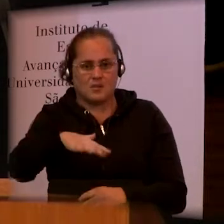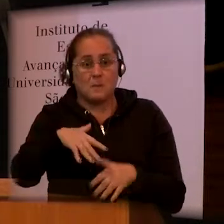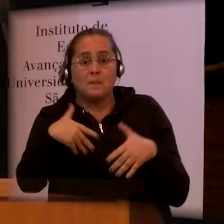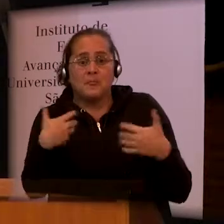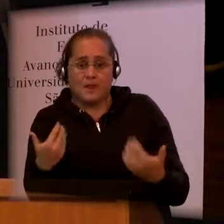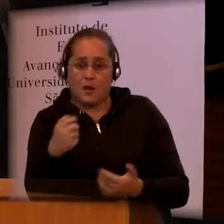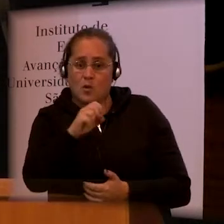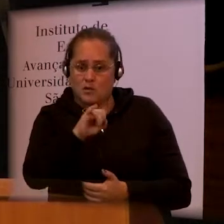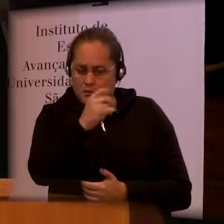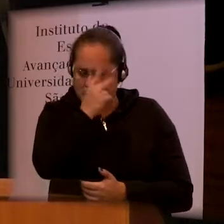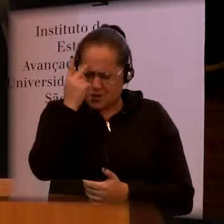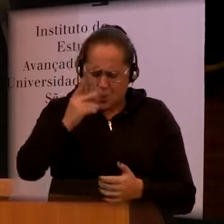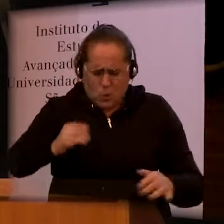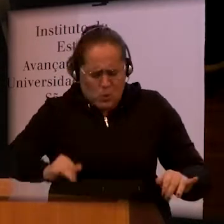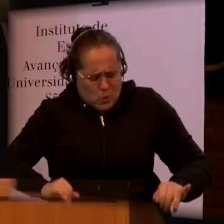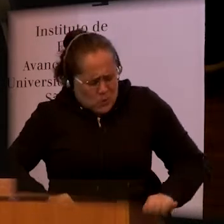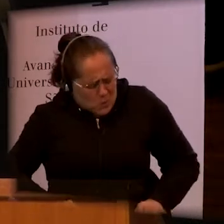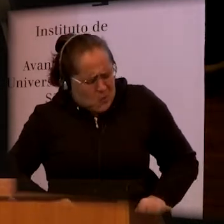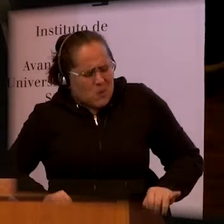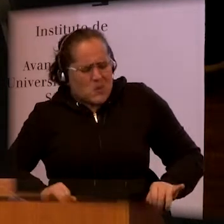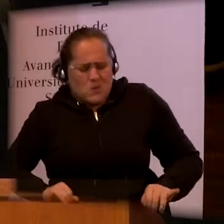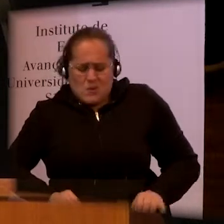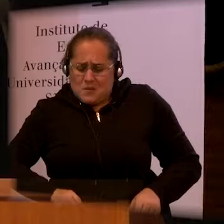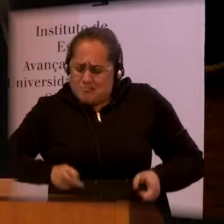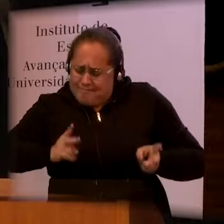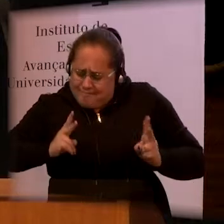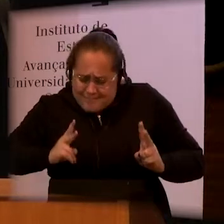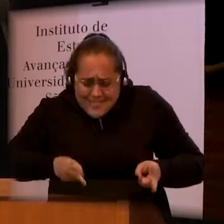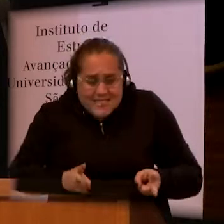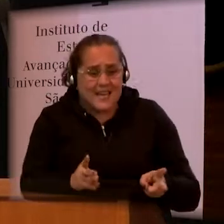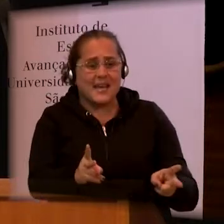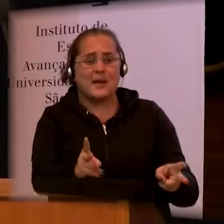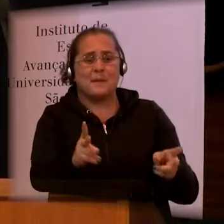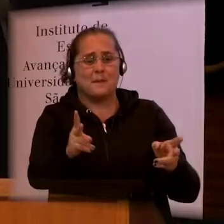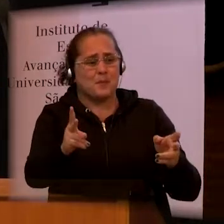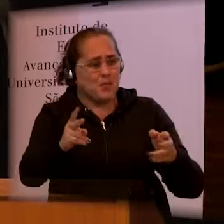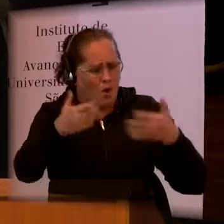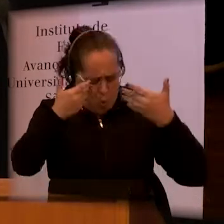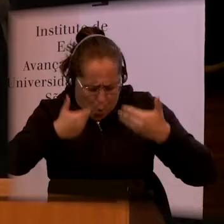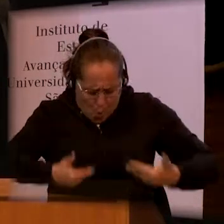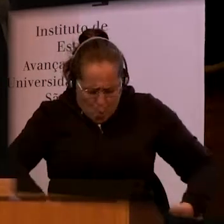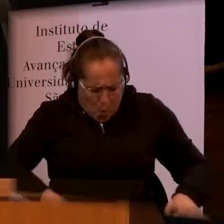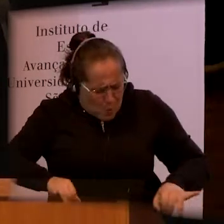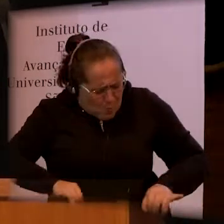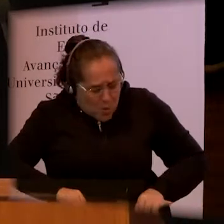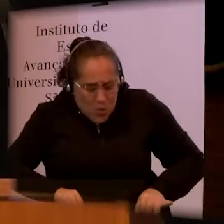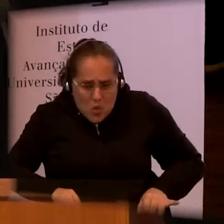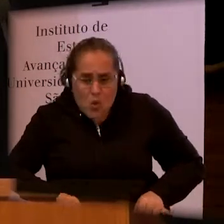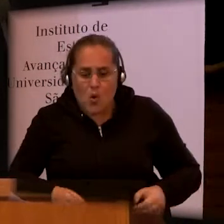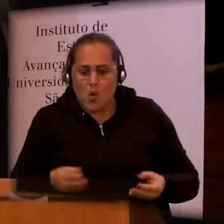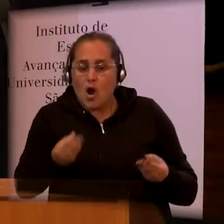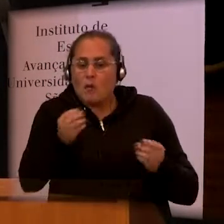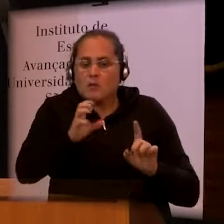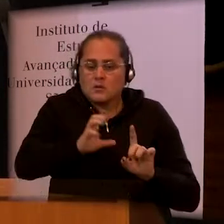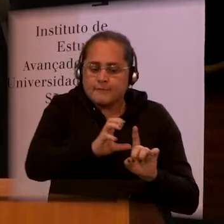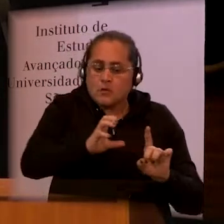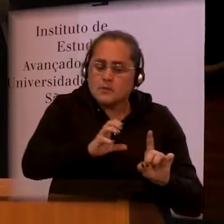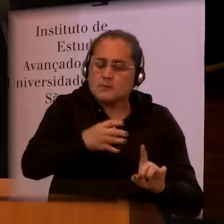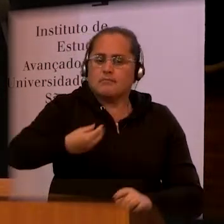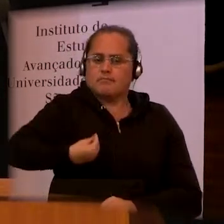they are in pain all the time. And that is going to influence the kind of life they lead, no matter how many ramps there are in place.